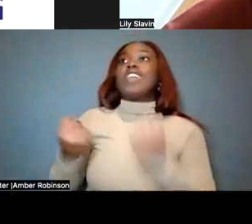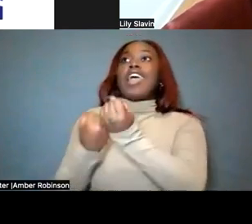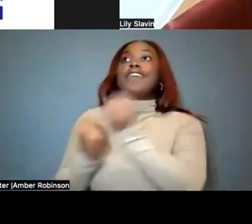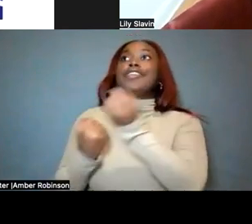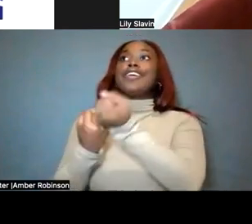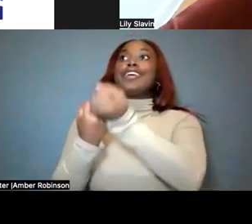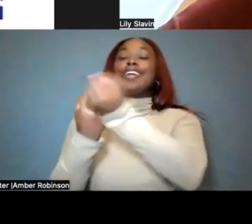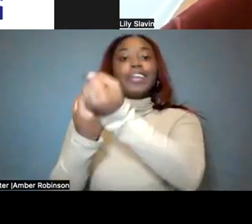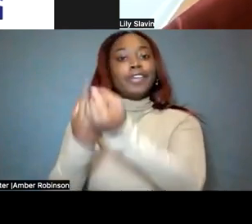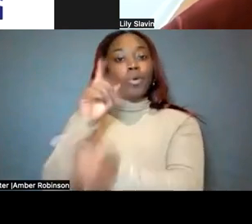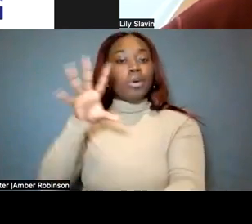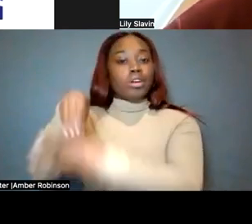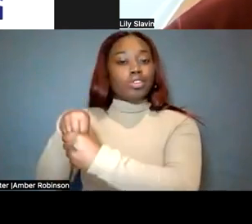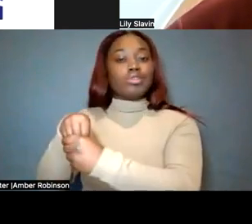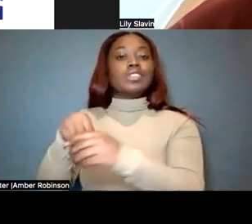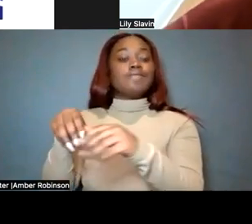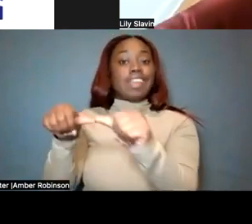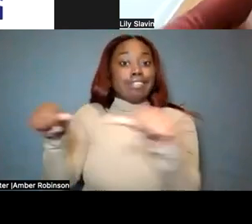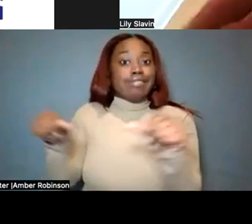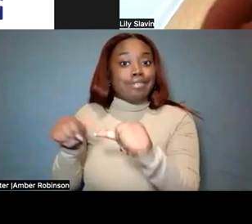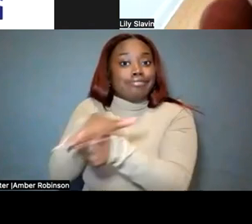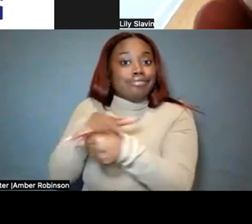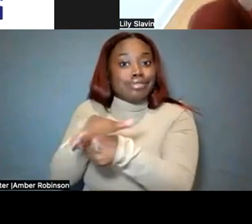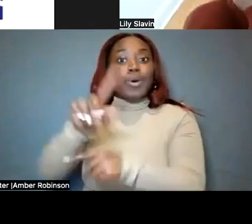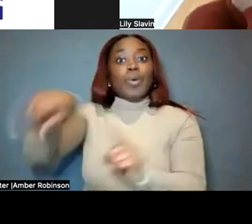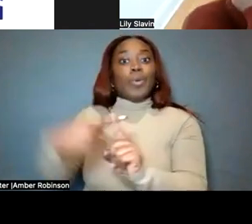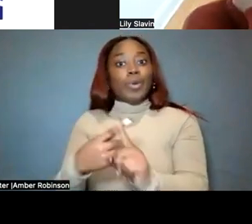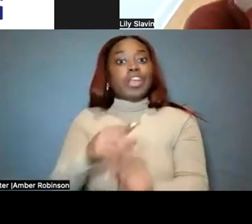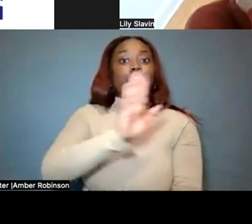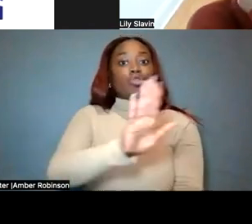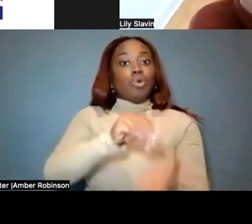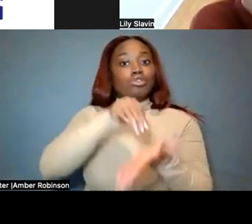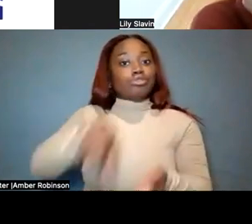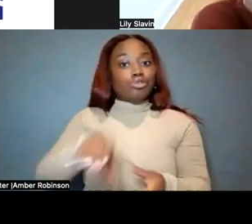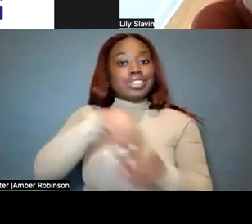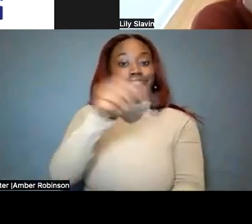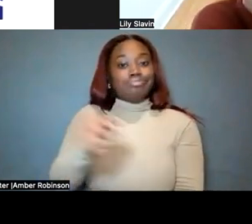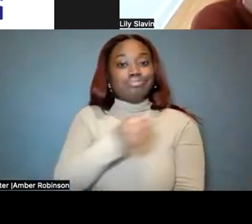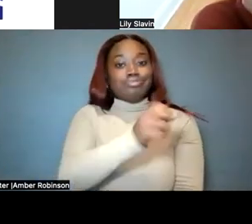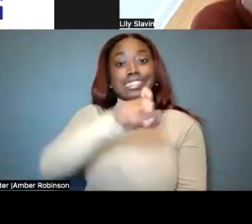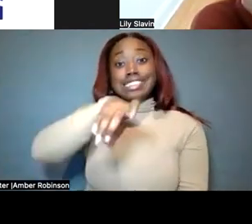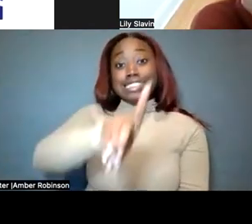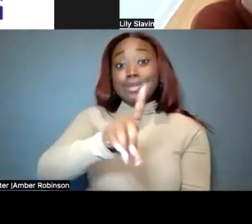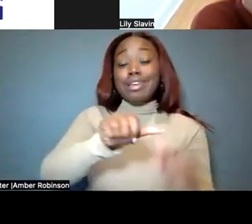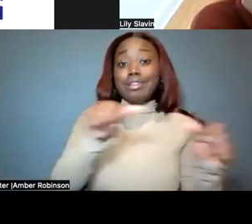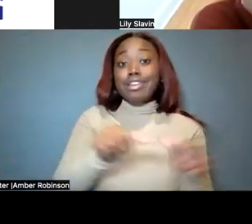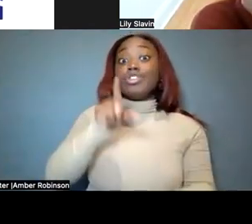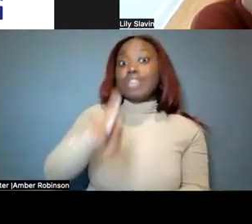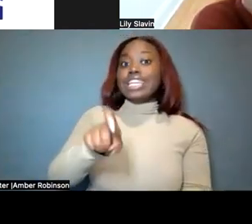an inclusive setting when the child's in a self-contained setting. You need to plant that seed and explain why